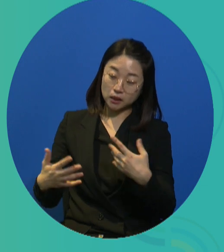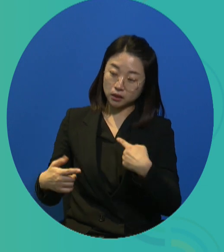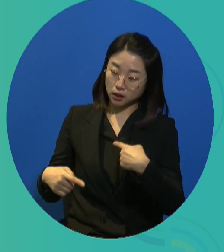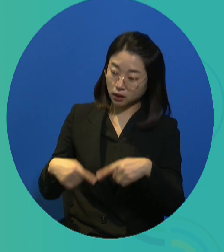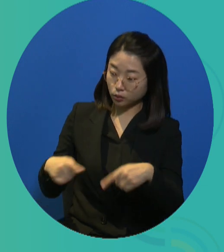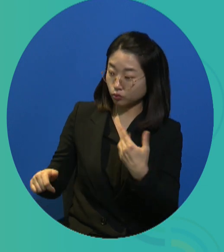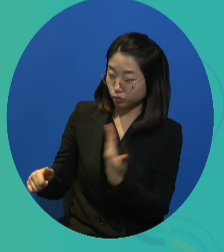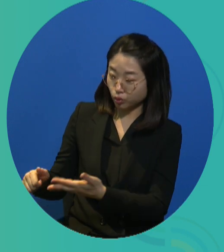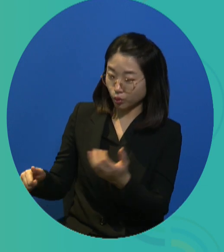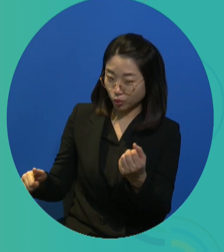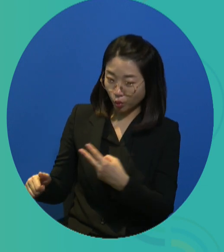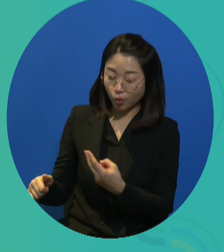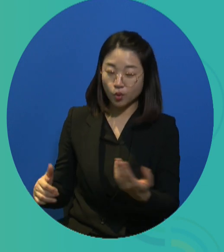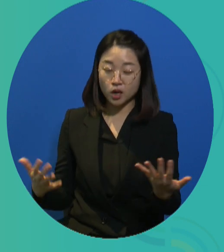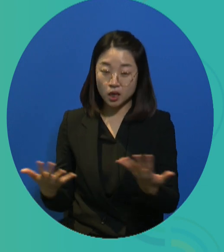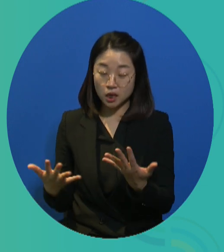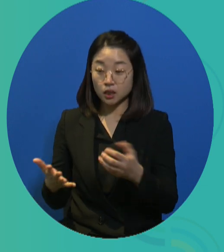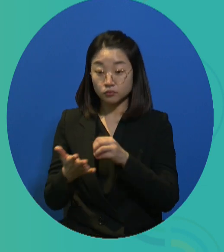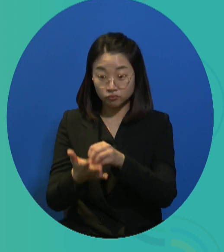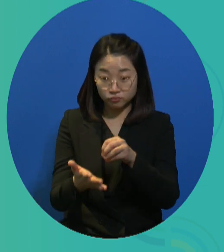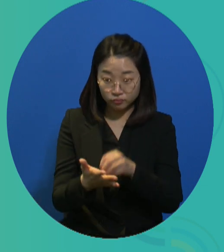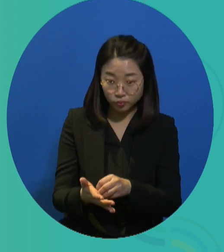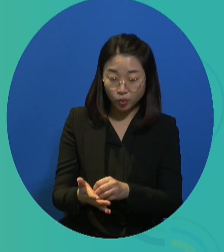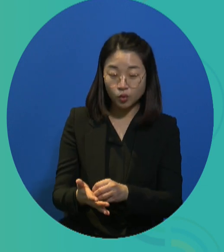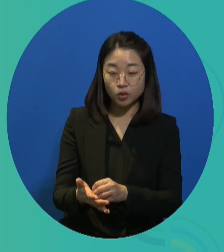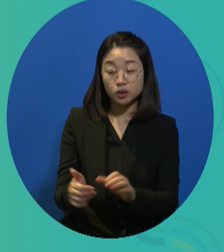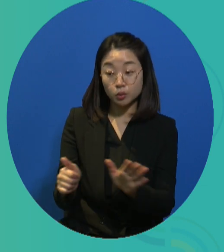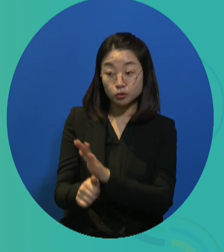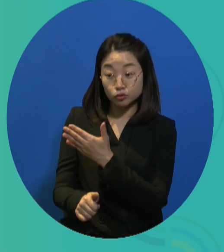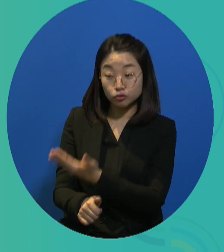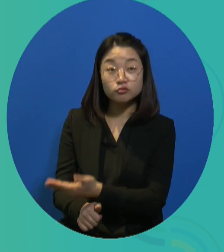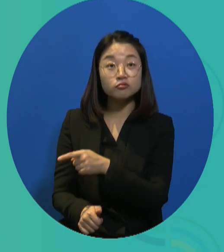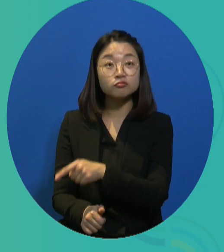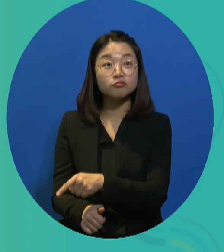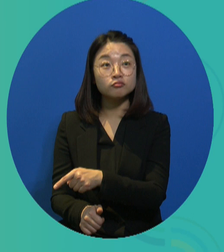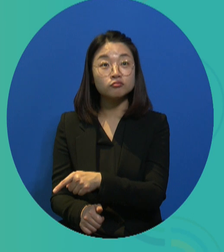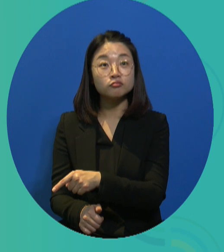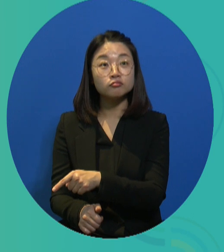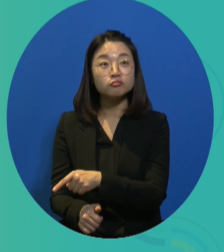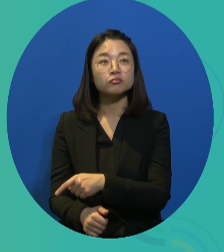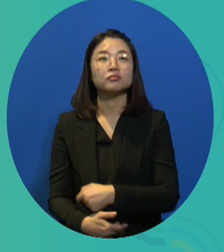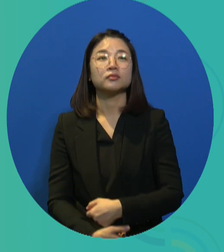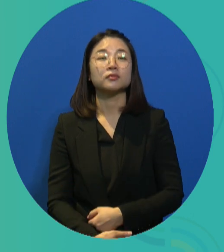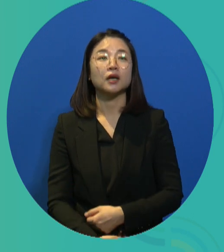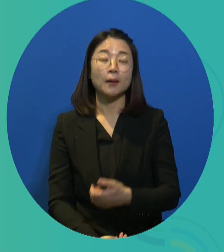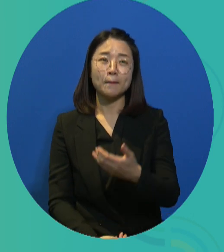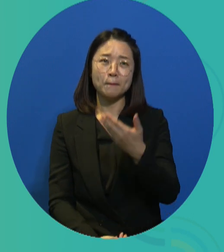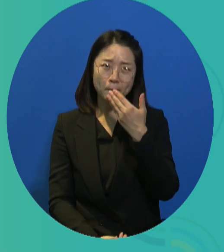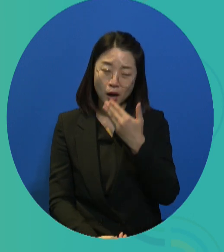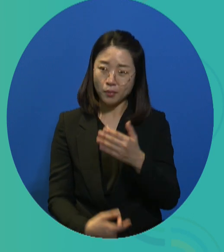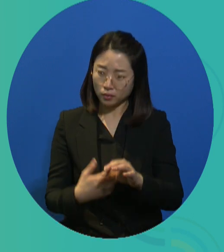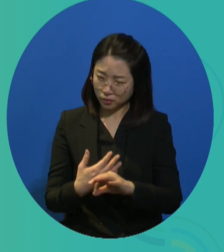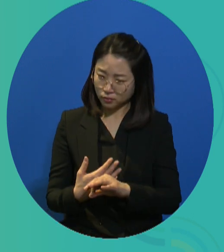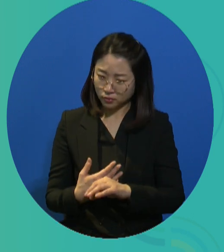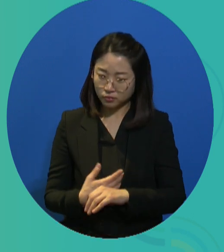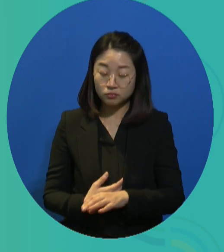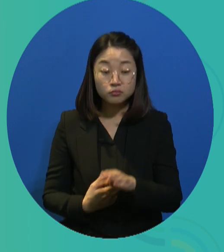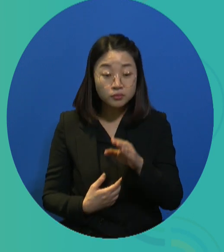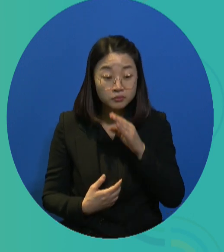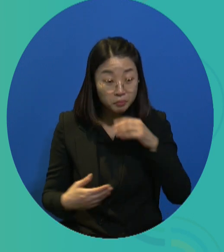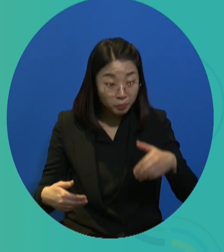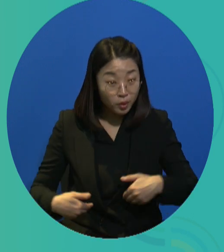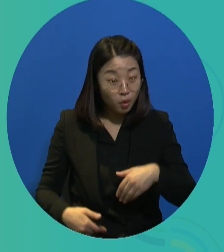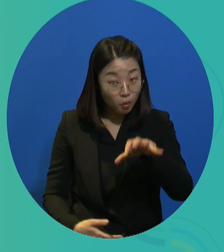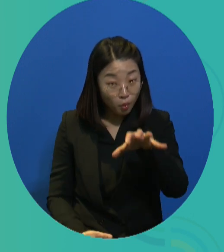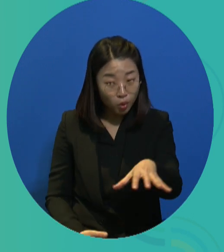1983, you can see that disabled persons should be provided with various employment opportunities